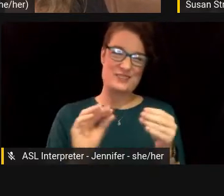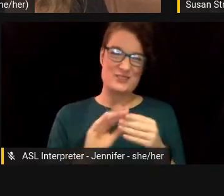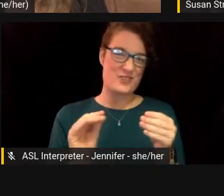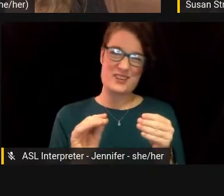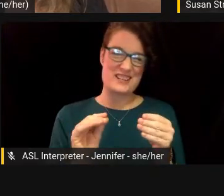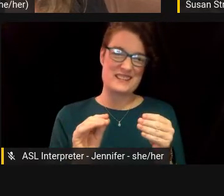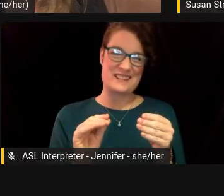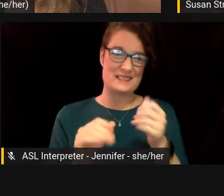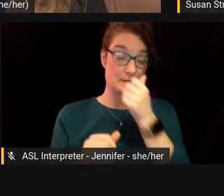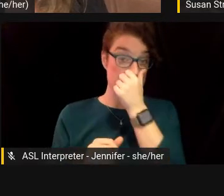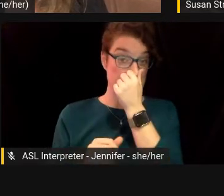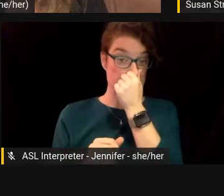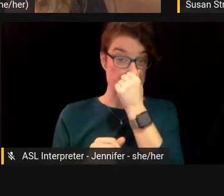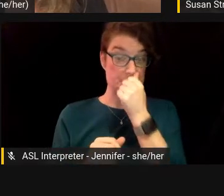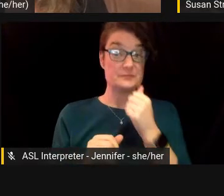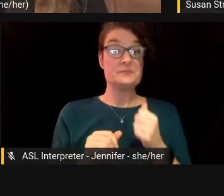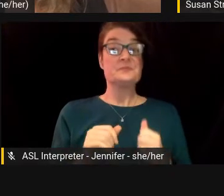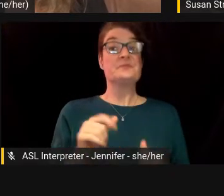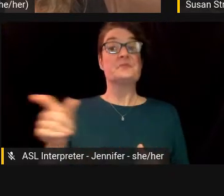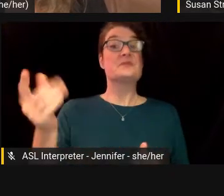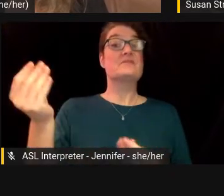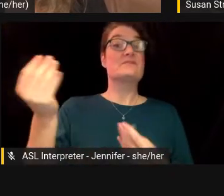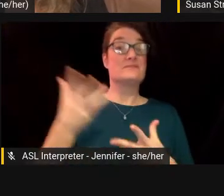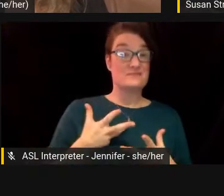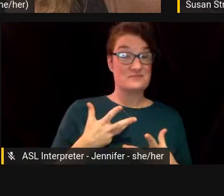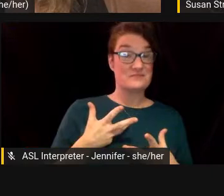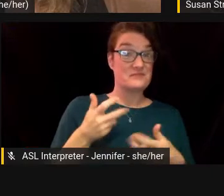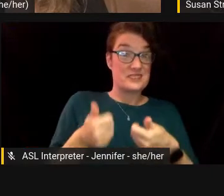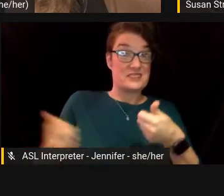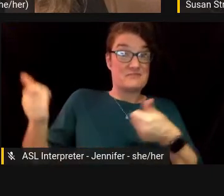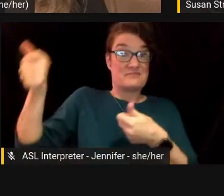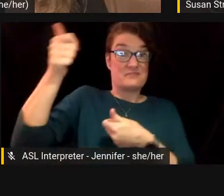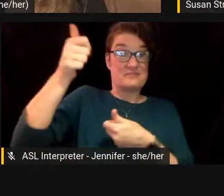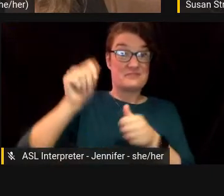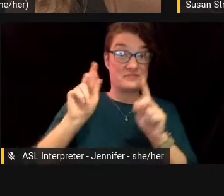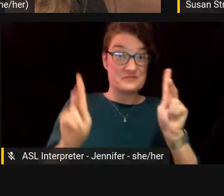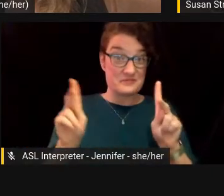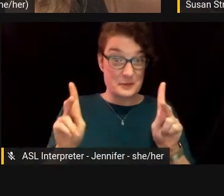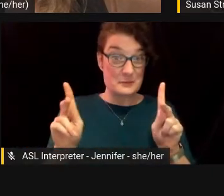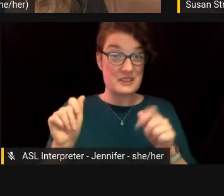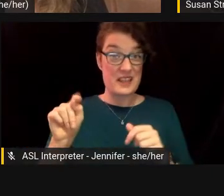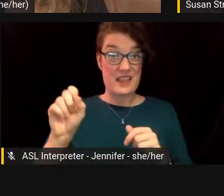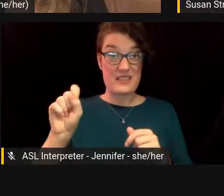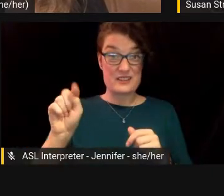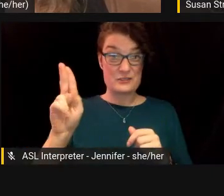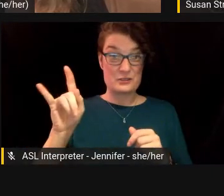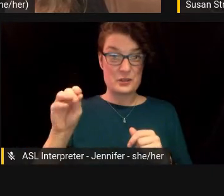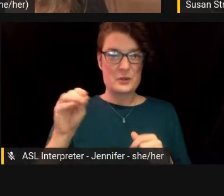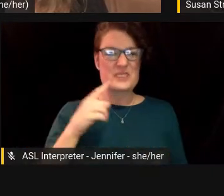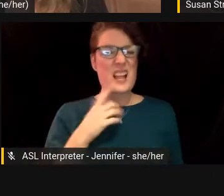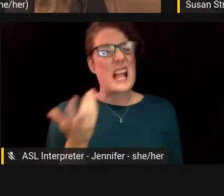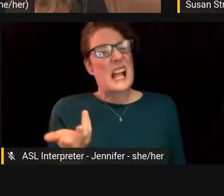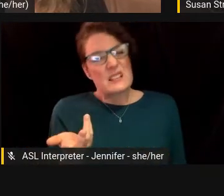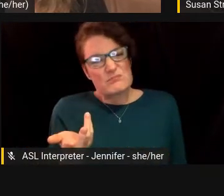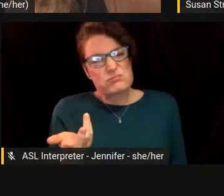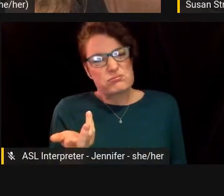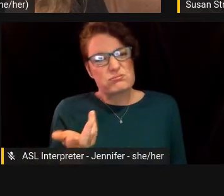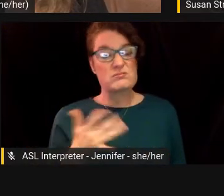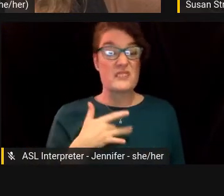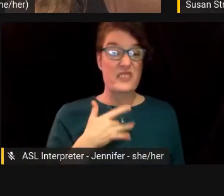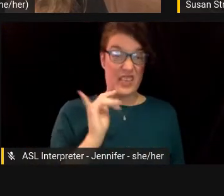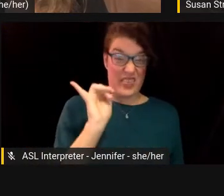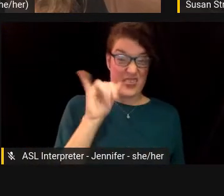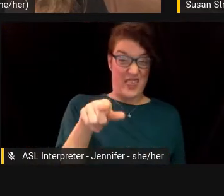And the word came back that, you know, the, the powers that be at the studios said, yeah, we just don't see that